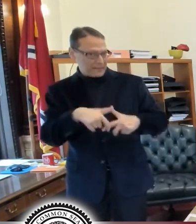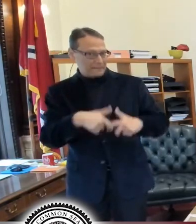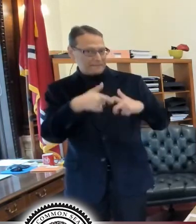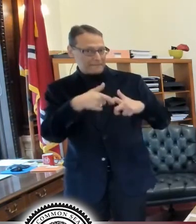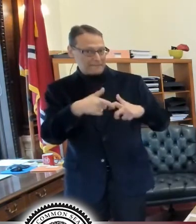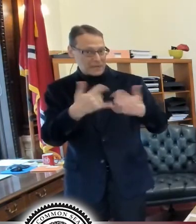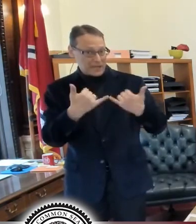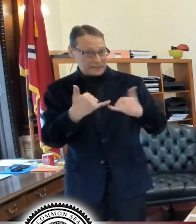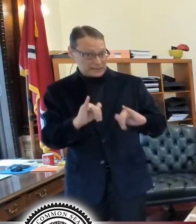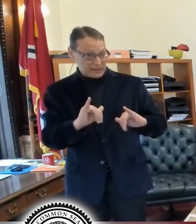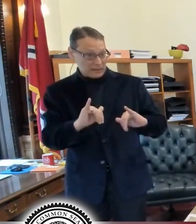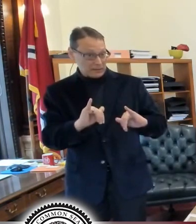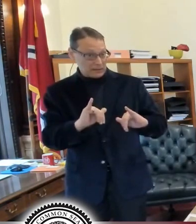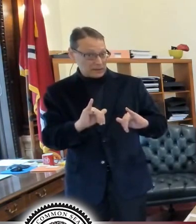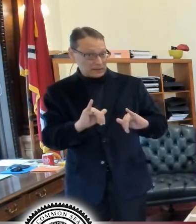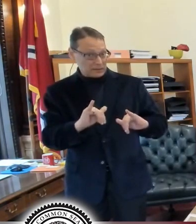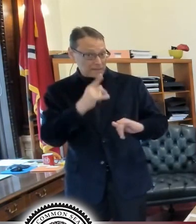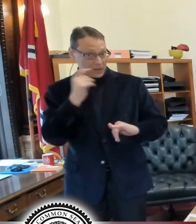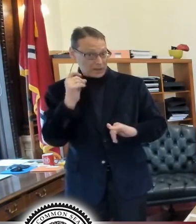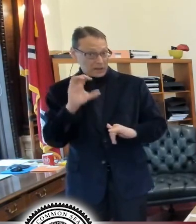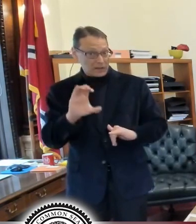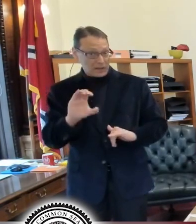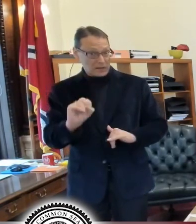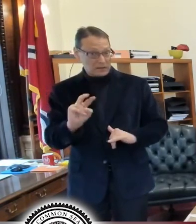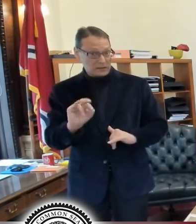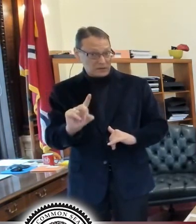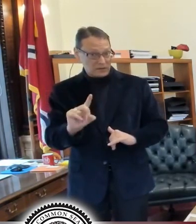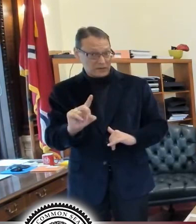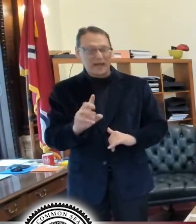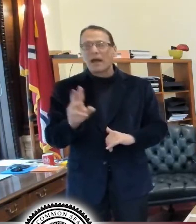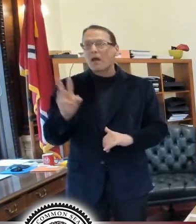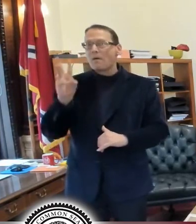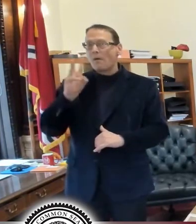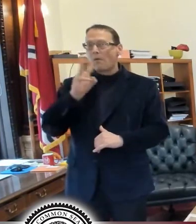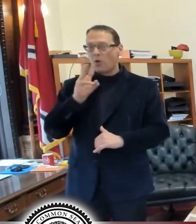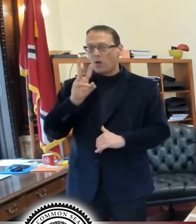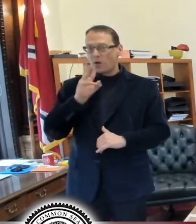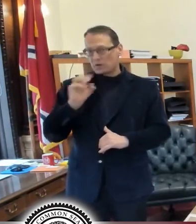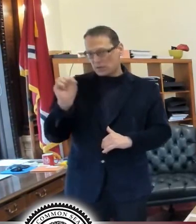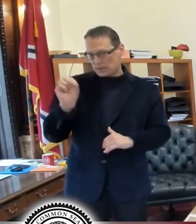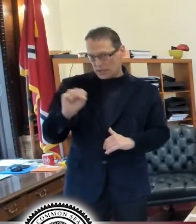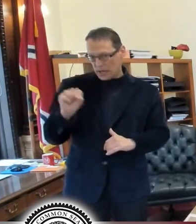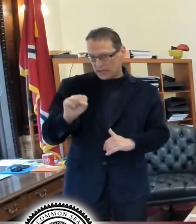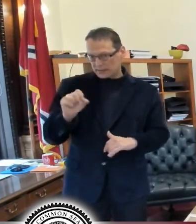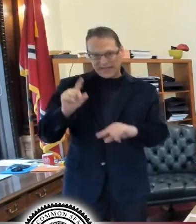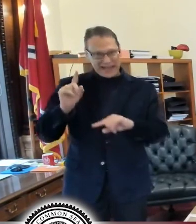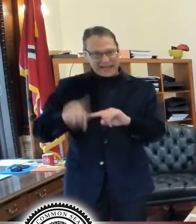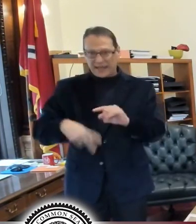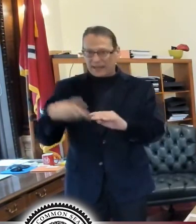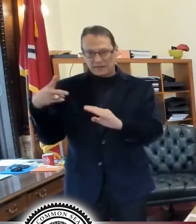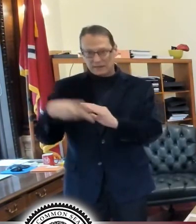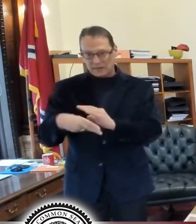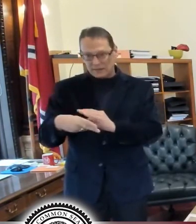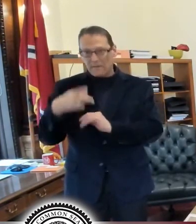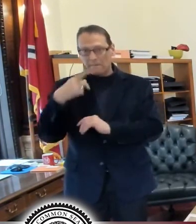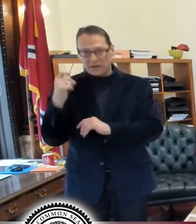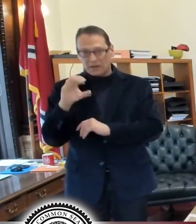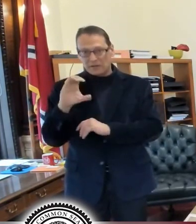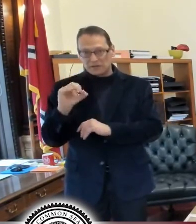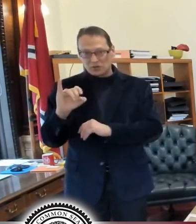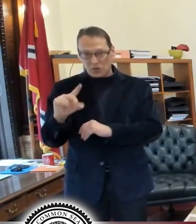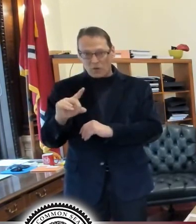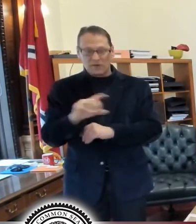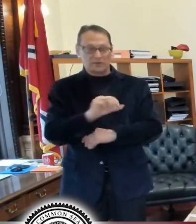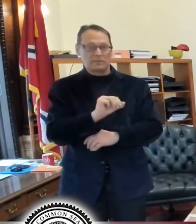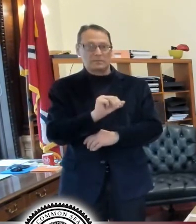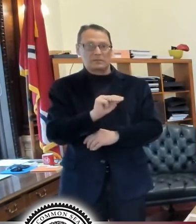COVID-19. Um, water is still in effect, uh, because of COVID-19 Ameren